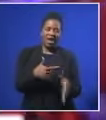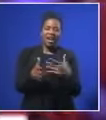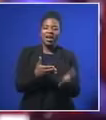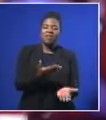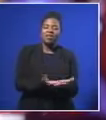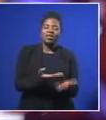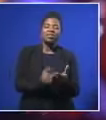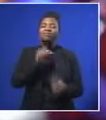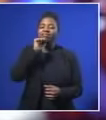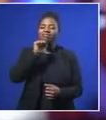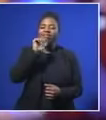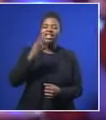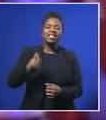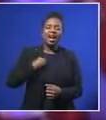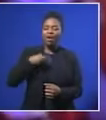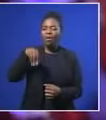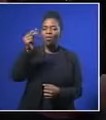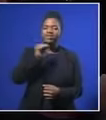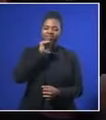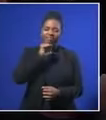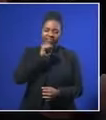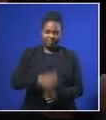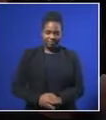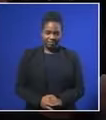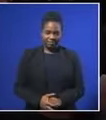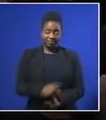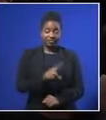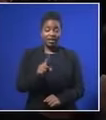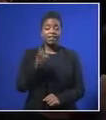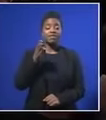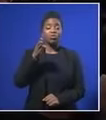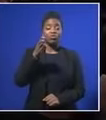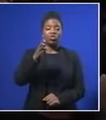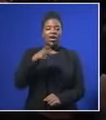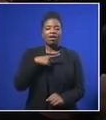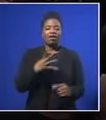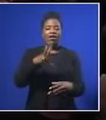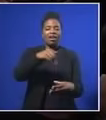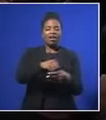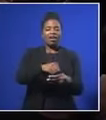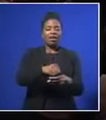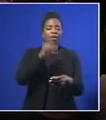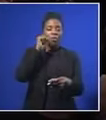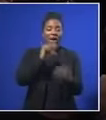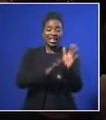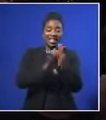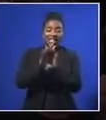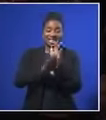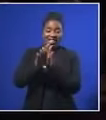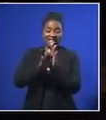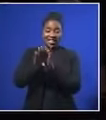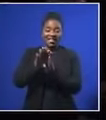no matter how young you are. These future leaders are part of the Obama Foundation's leadership development programme.